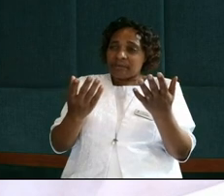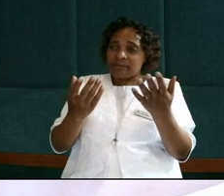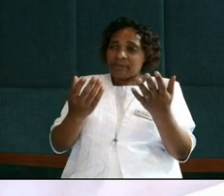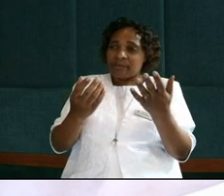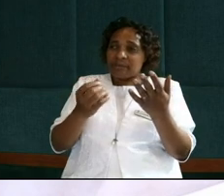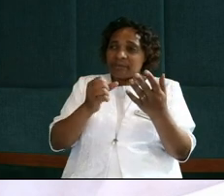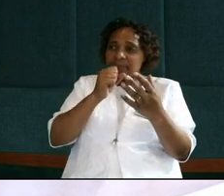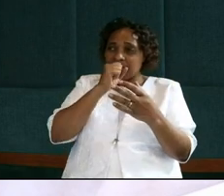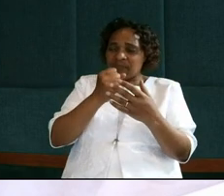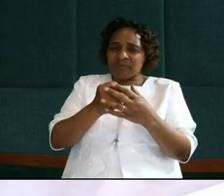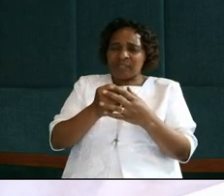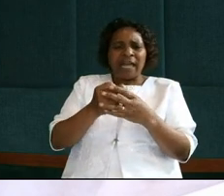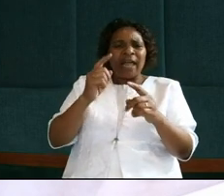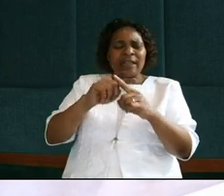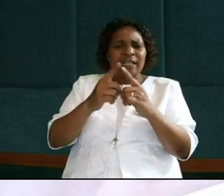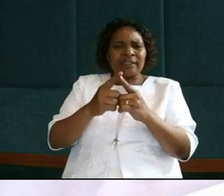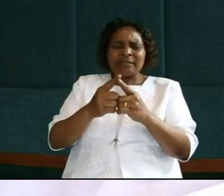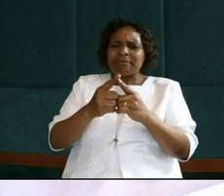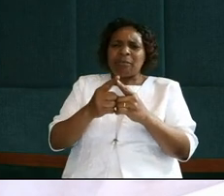He lay aside his garment.